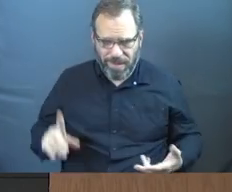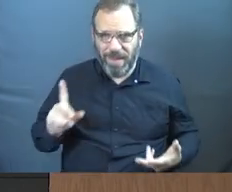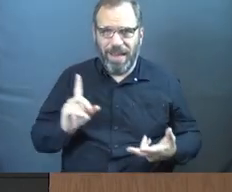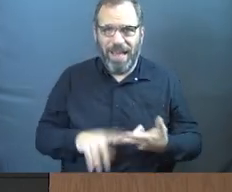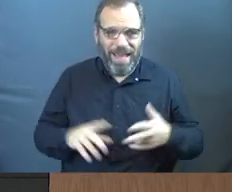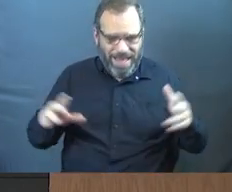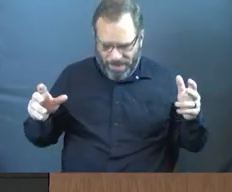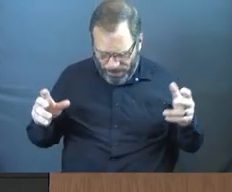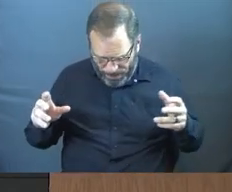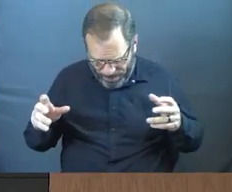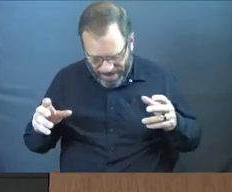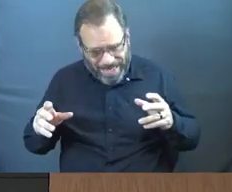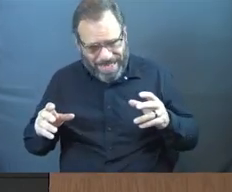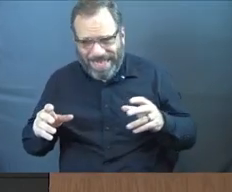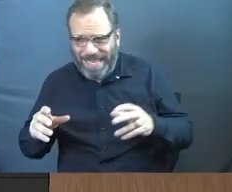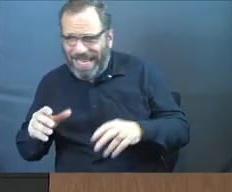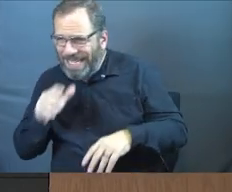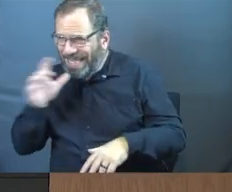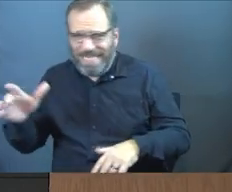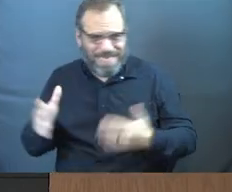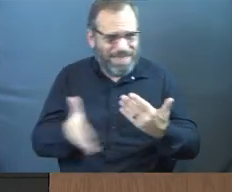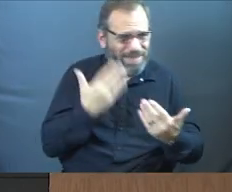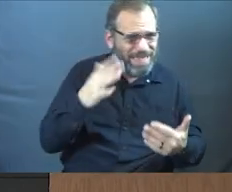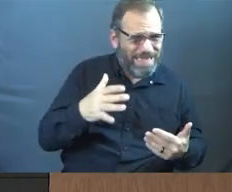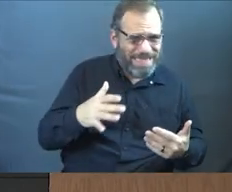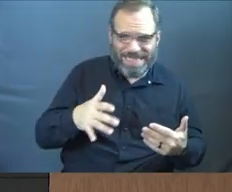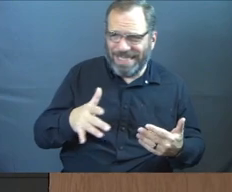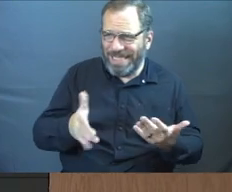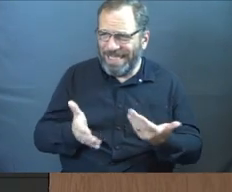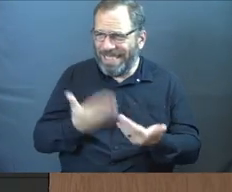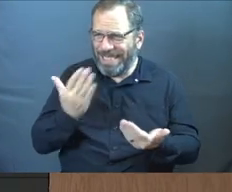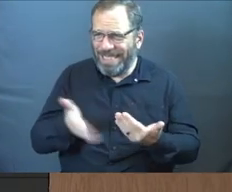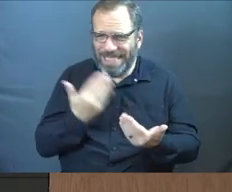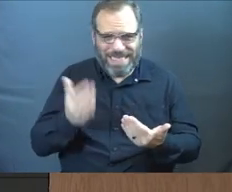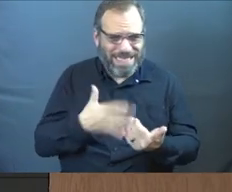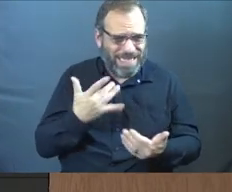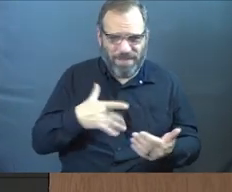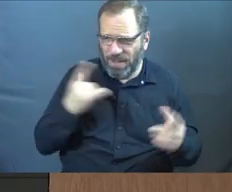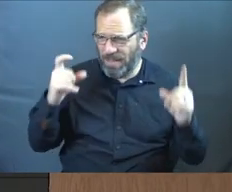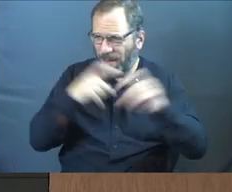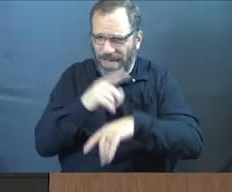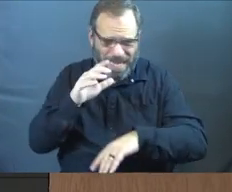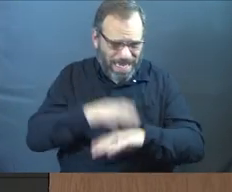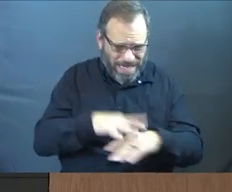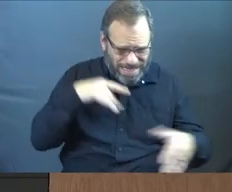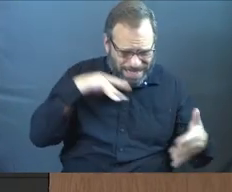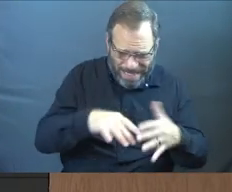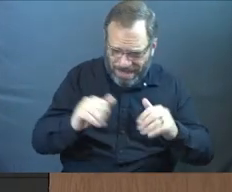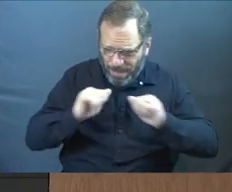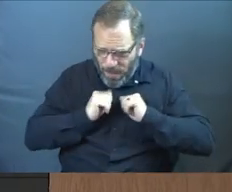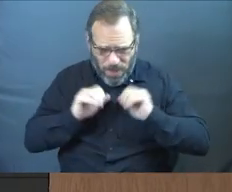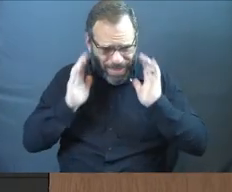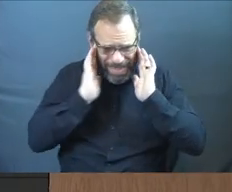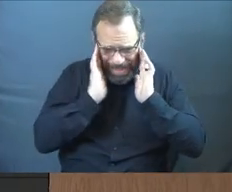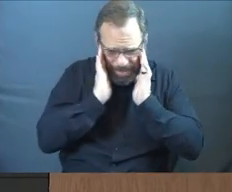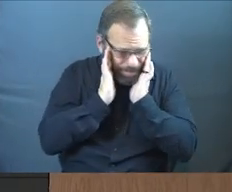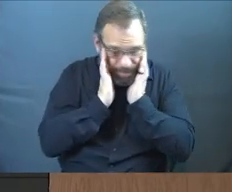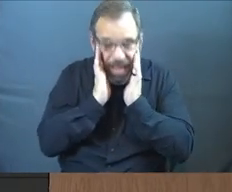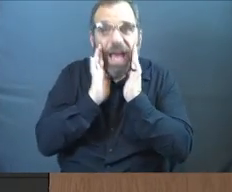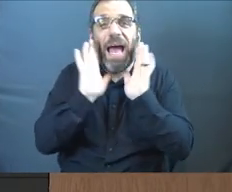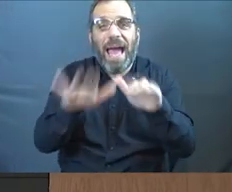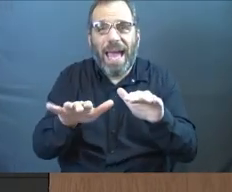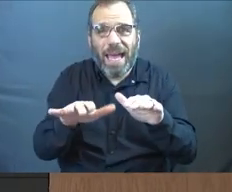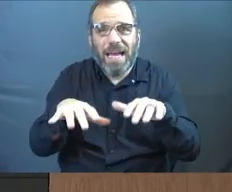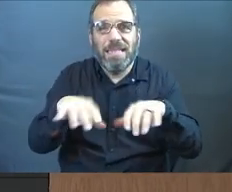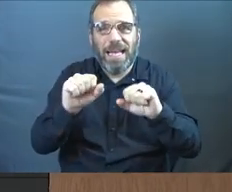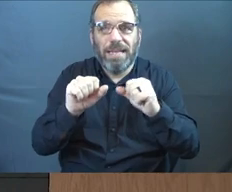you're like, it, it, it doesn't feel like a slam dunk for me. It feels complicated. And I feel like I've got some study to do. Could I just tell